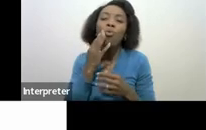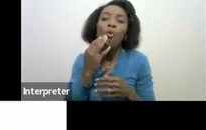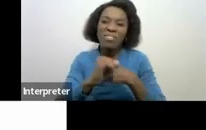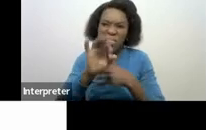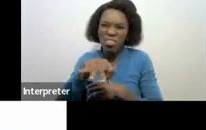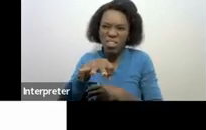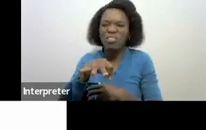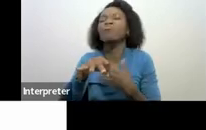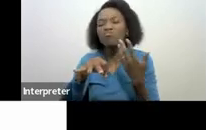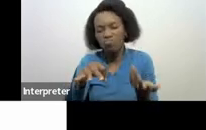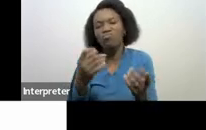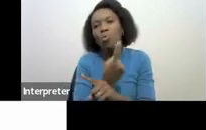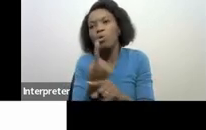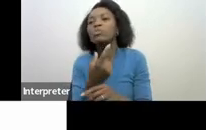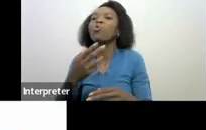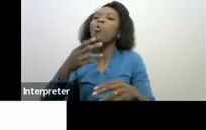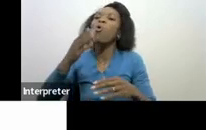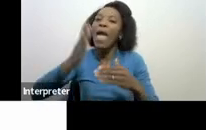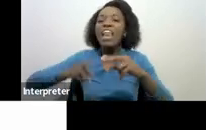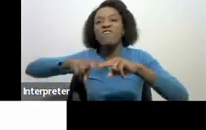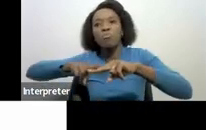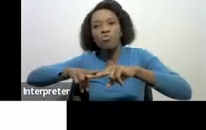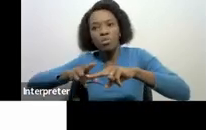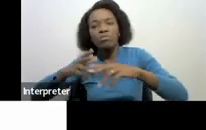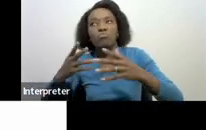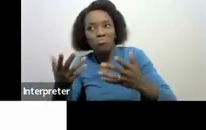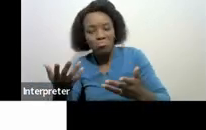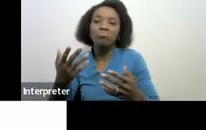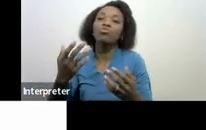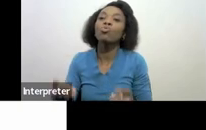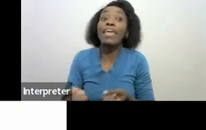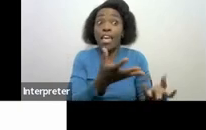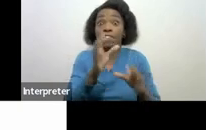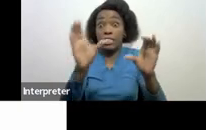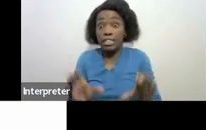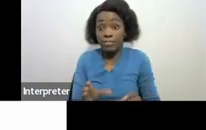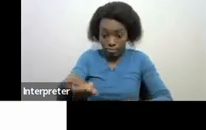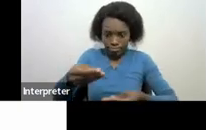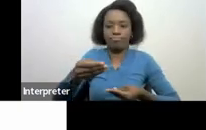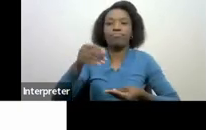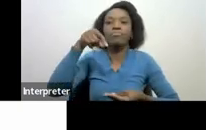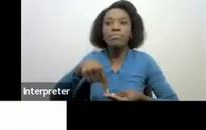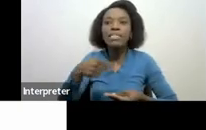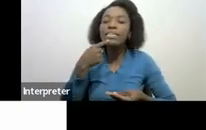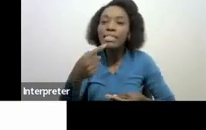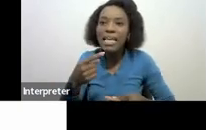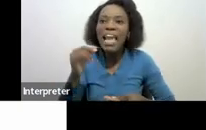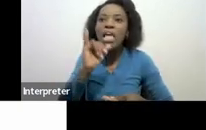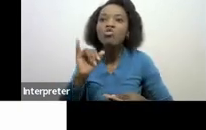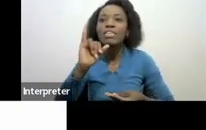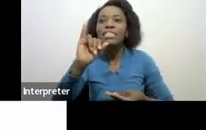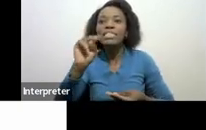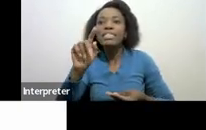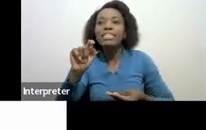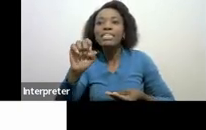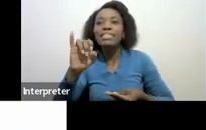beginning match where you receive that specific certificate and then they show how much interest you've earned during that specific